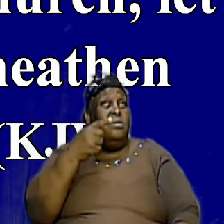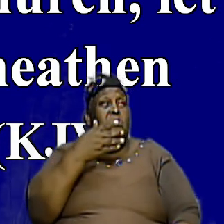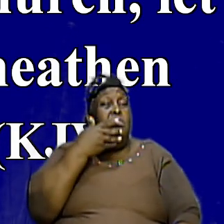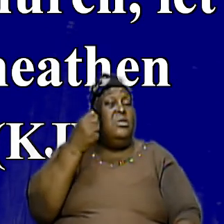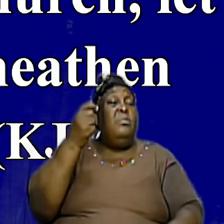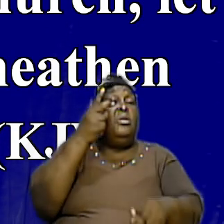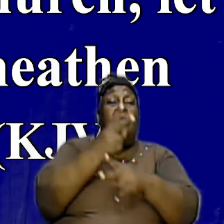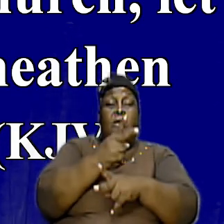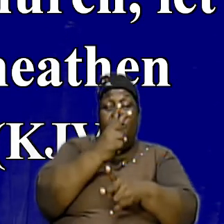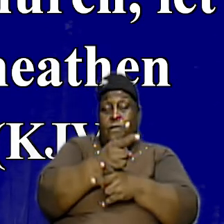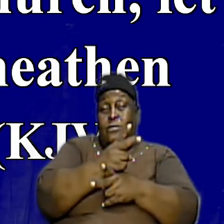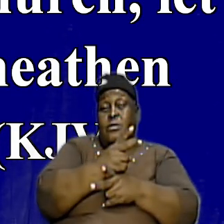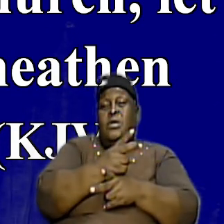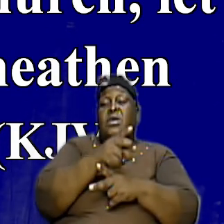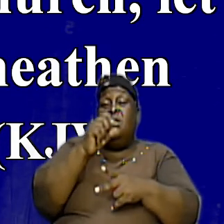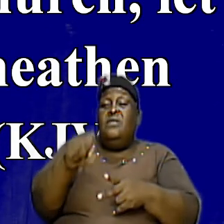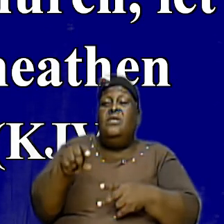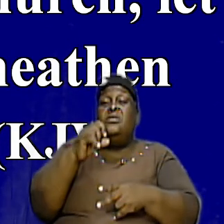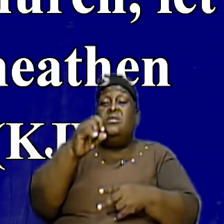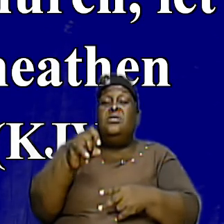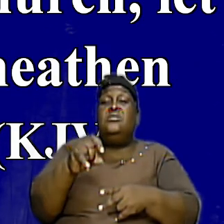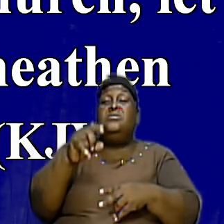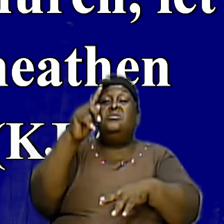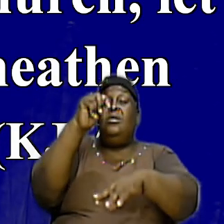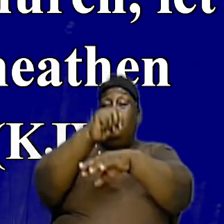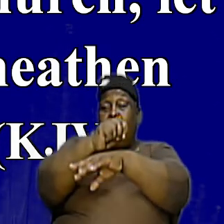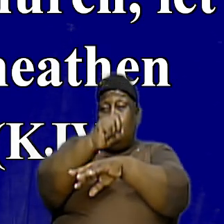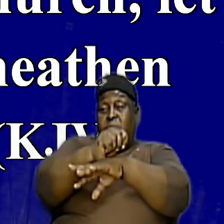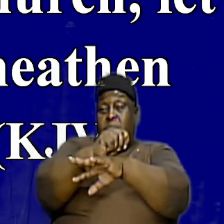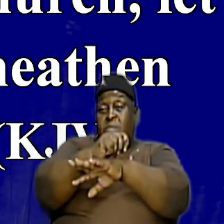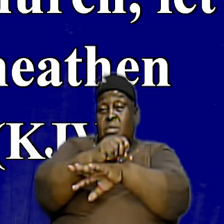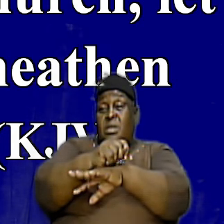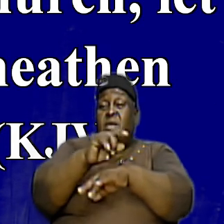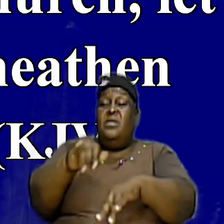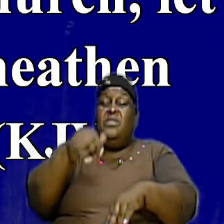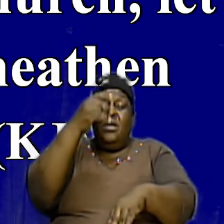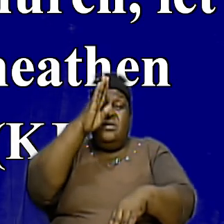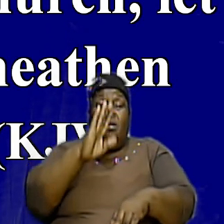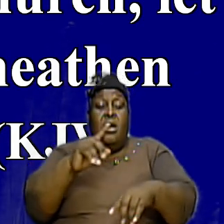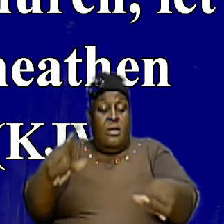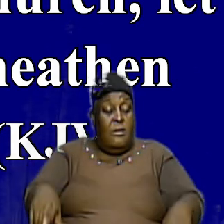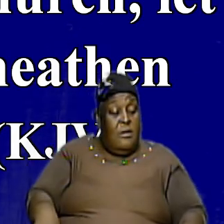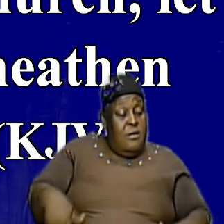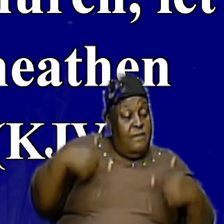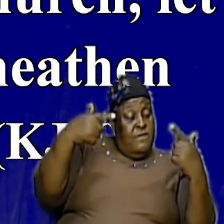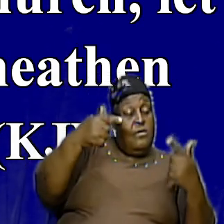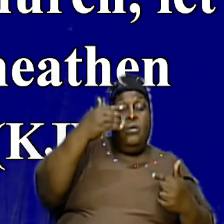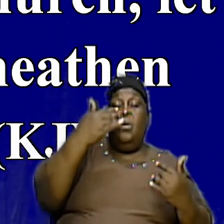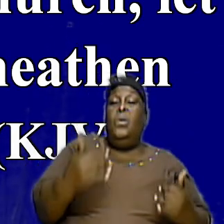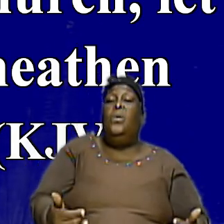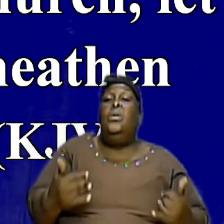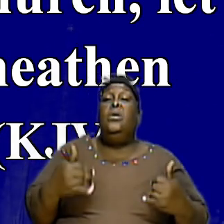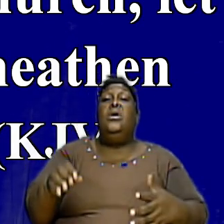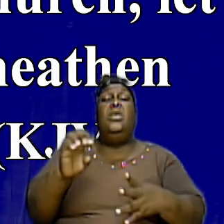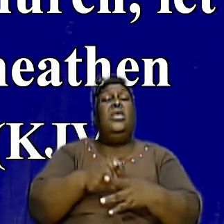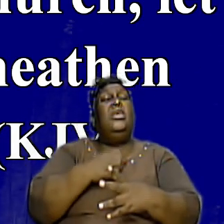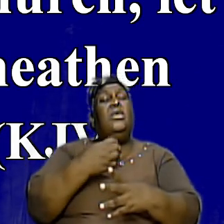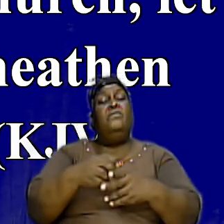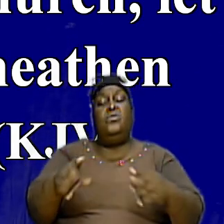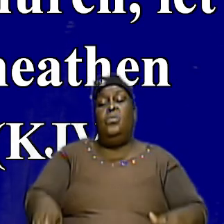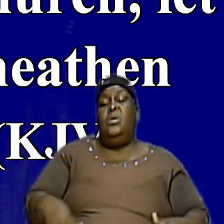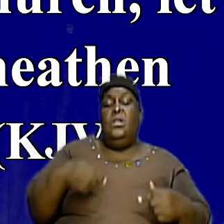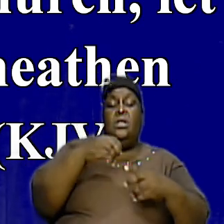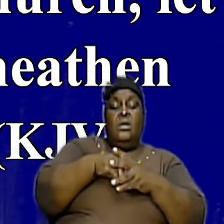Careful Because This Is The Tabernacle That God Is Dwelling In Now Even Though He Dwells In Us As